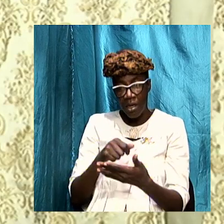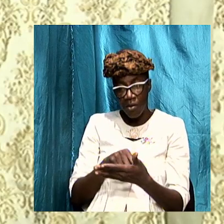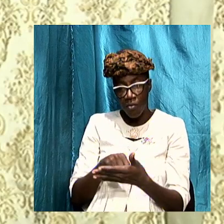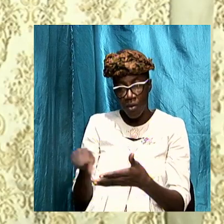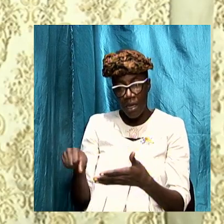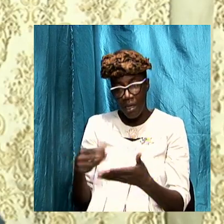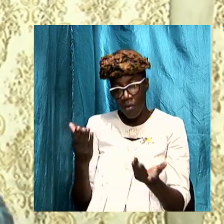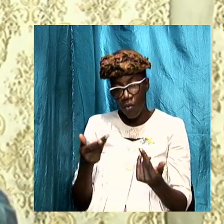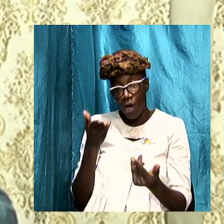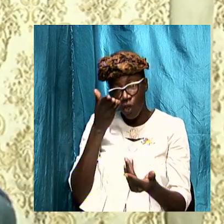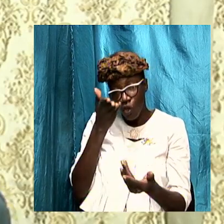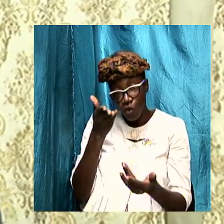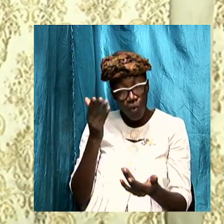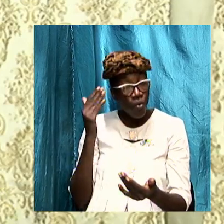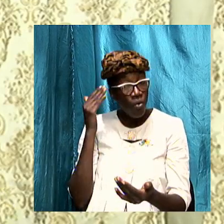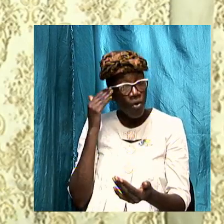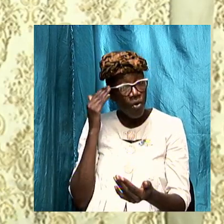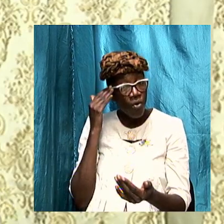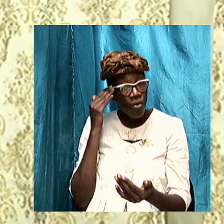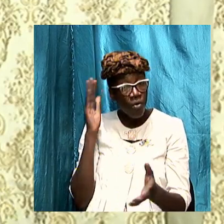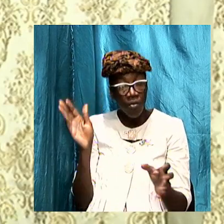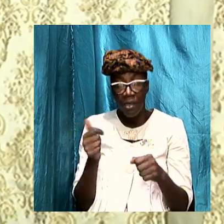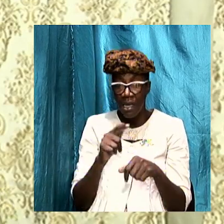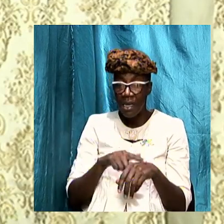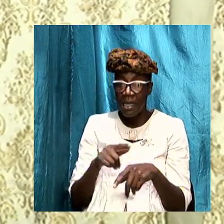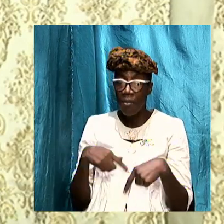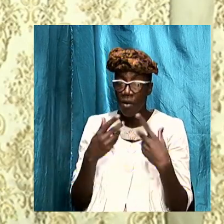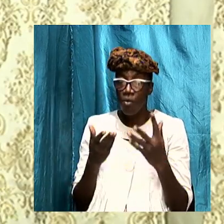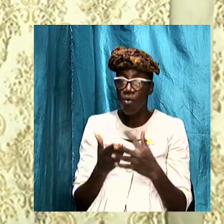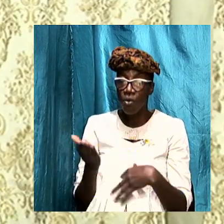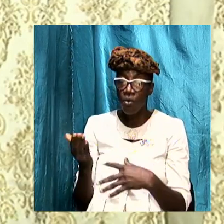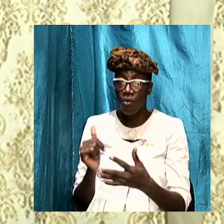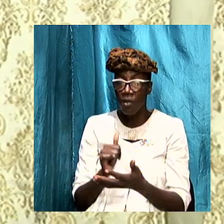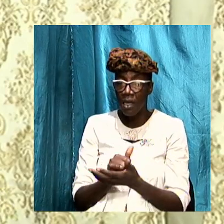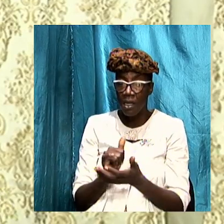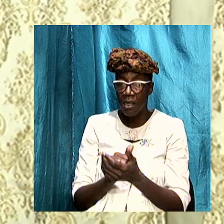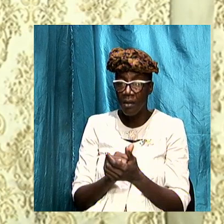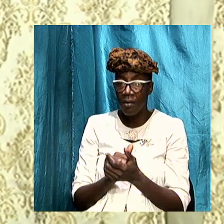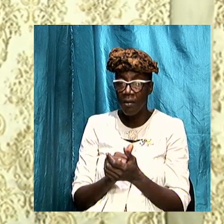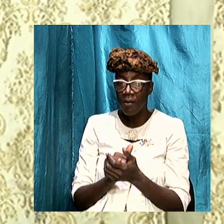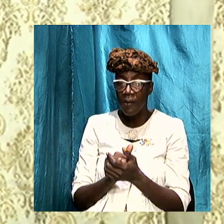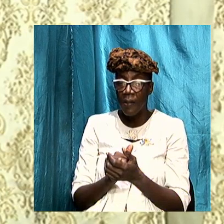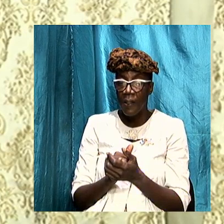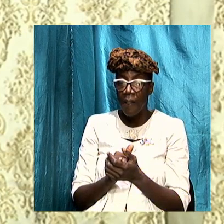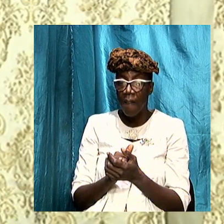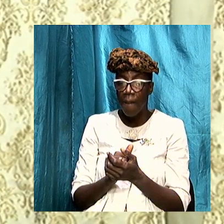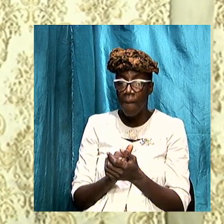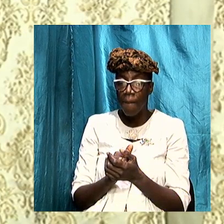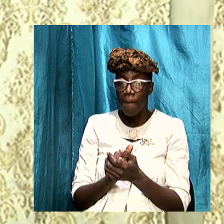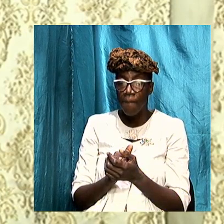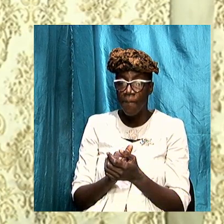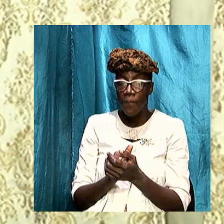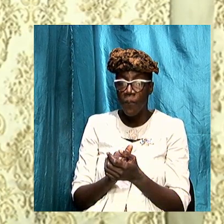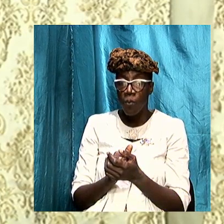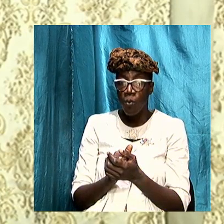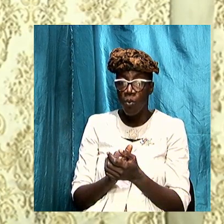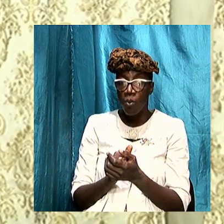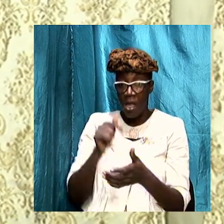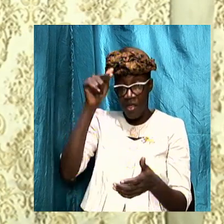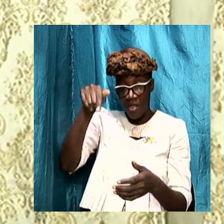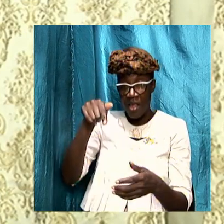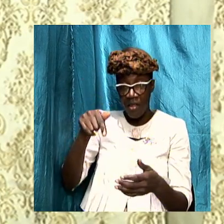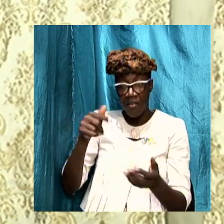us to know as we take our time and go through that it is the culmination this book of